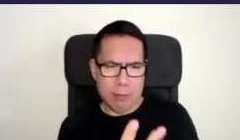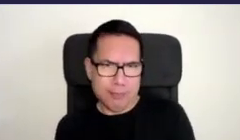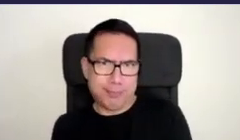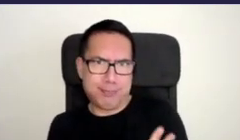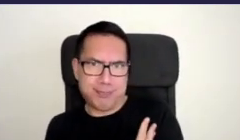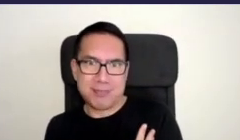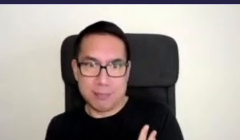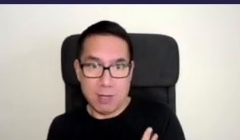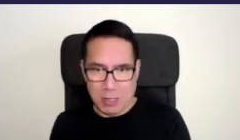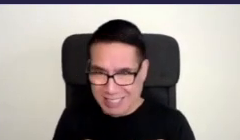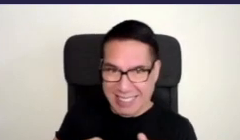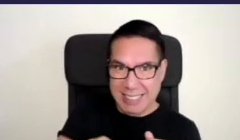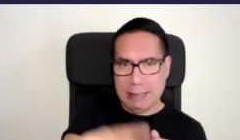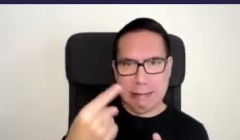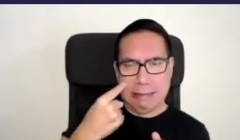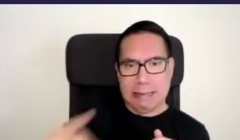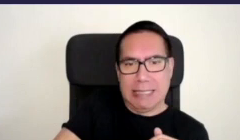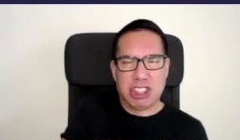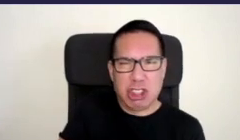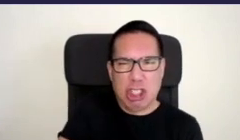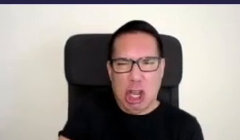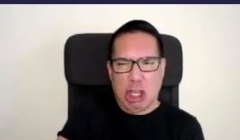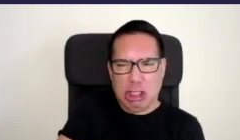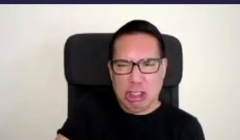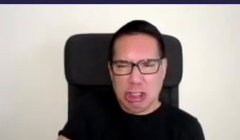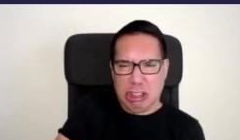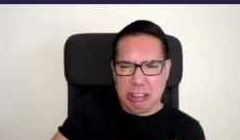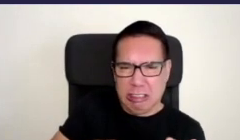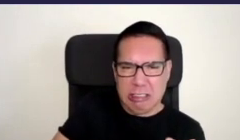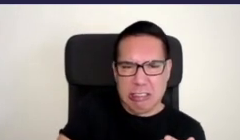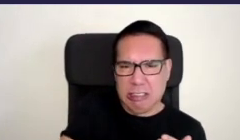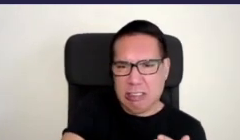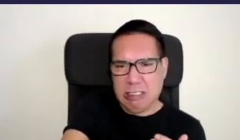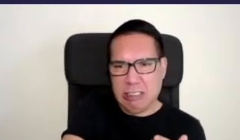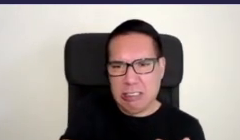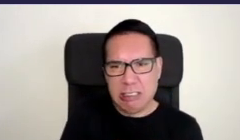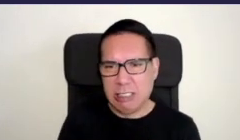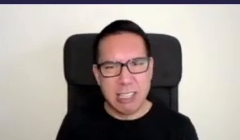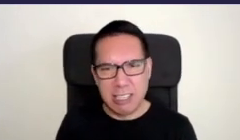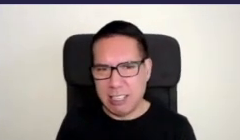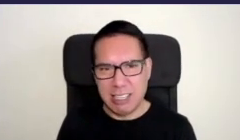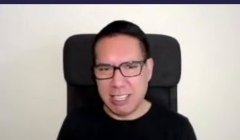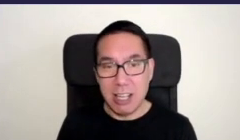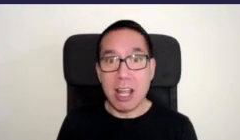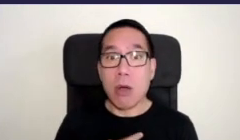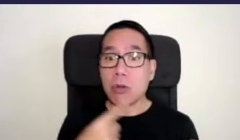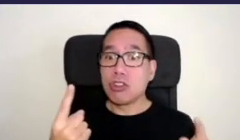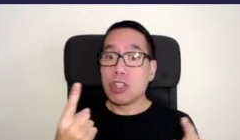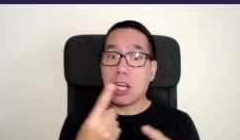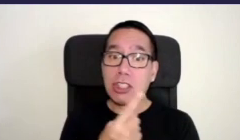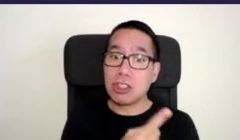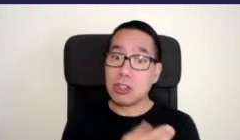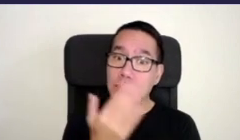lawn if you can see up there it's just dirt compacted so compacted from so many feet and we've turned it into